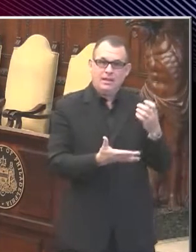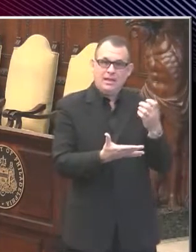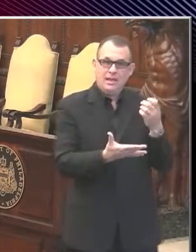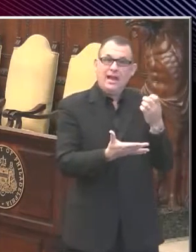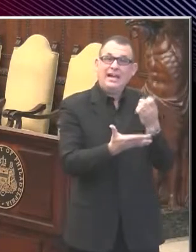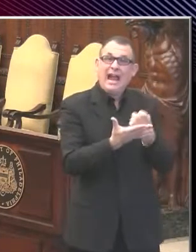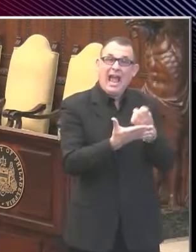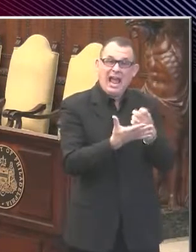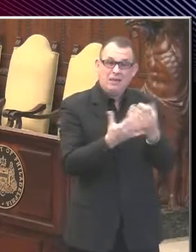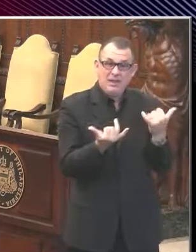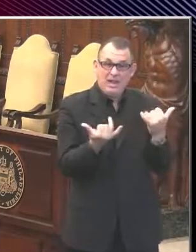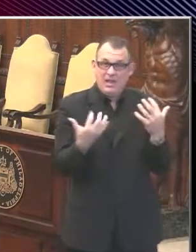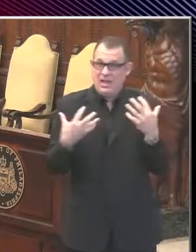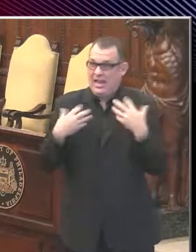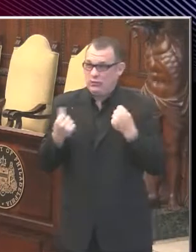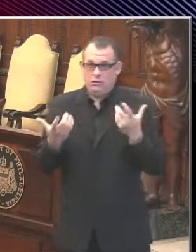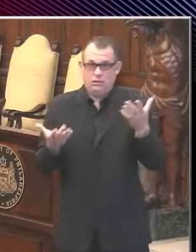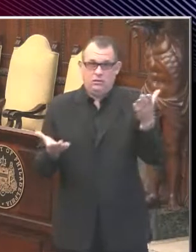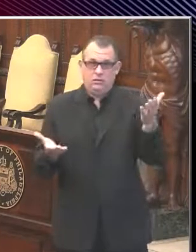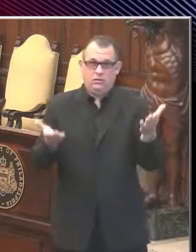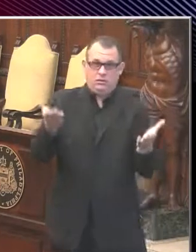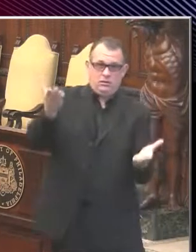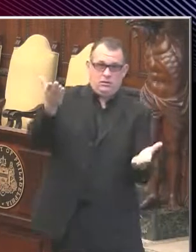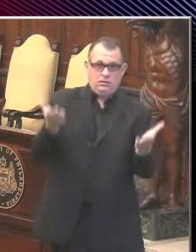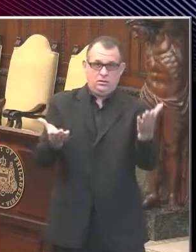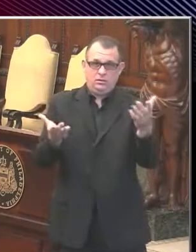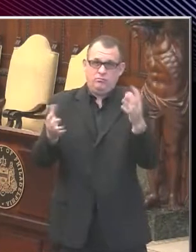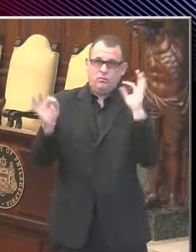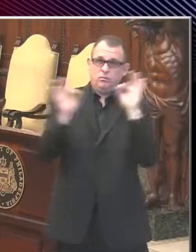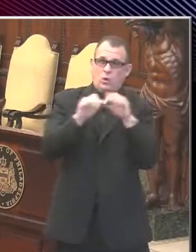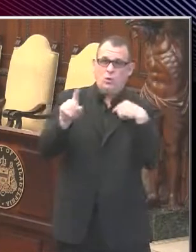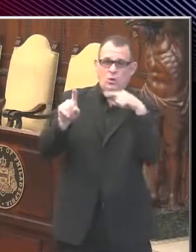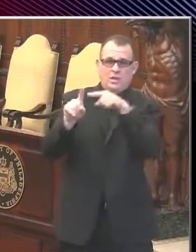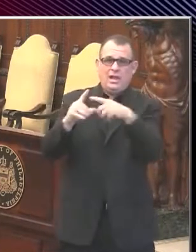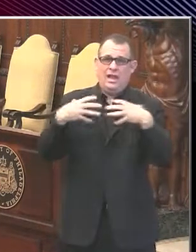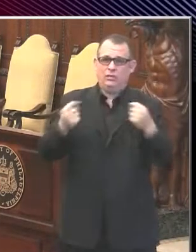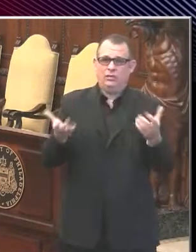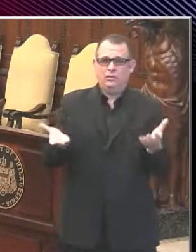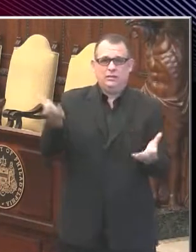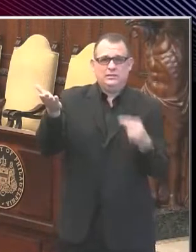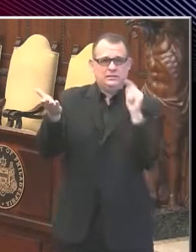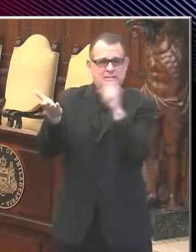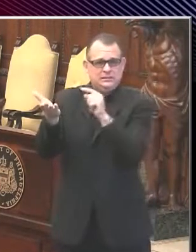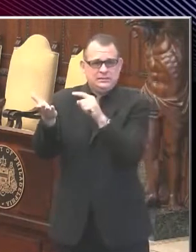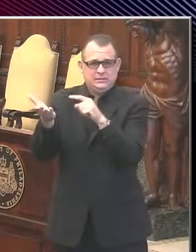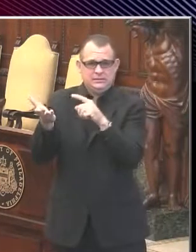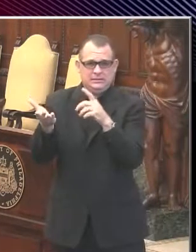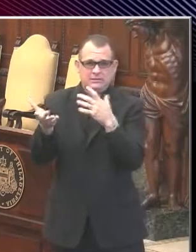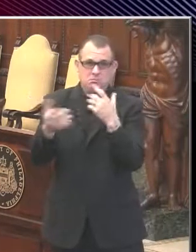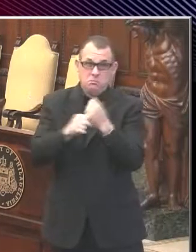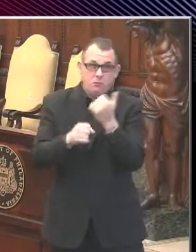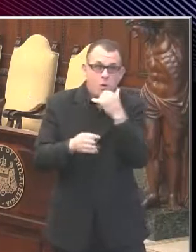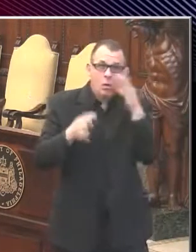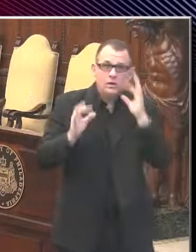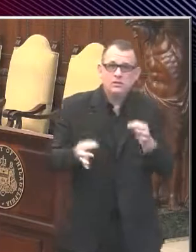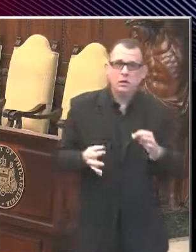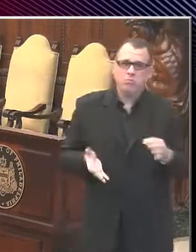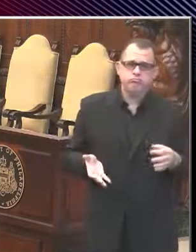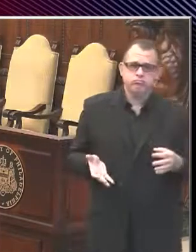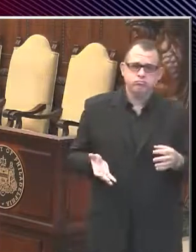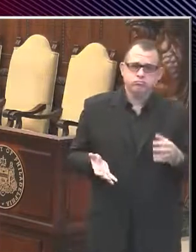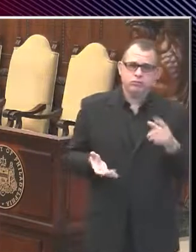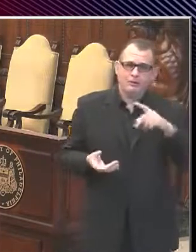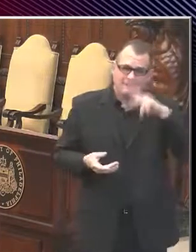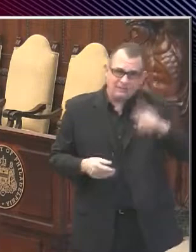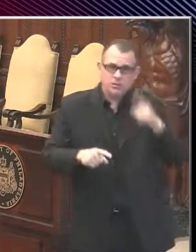a health decision with an economic decision. Because in the end, if we don't get it right, both the suburbs and us will be hurtling